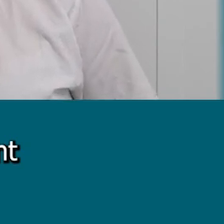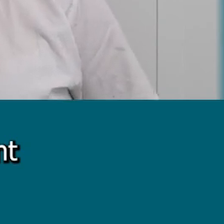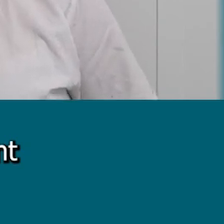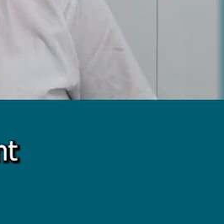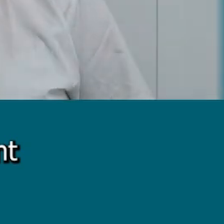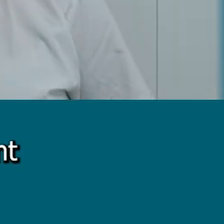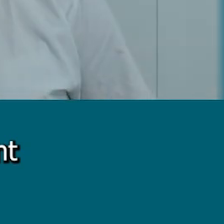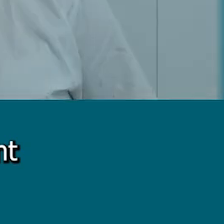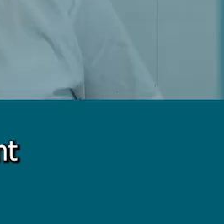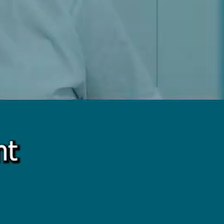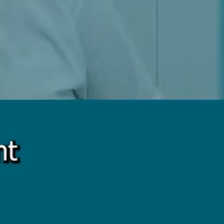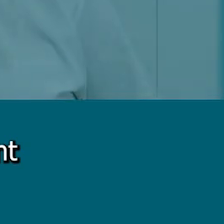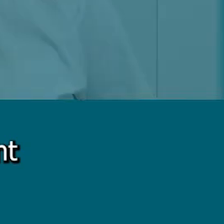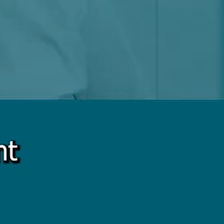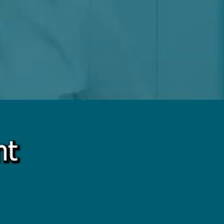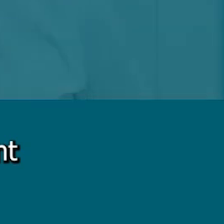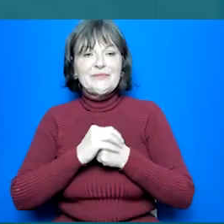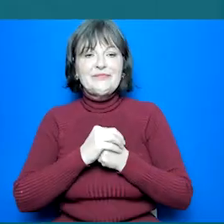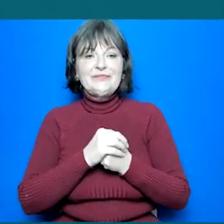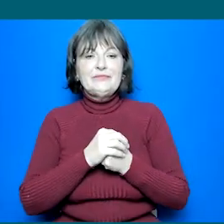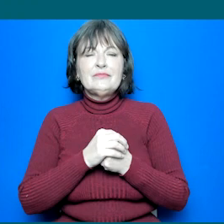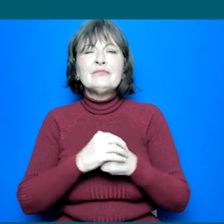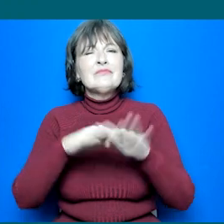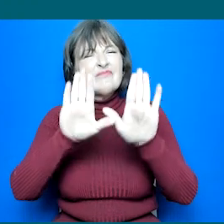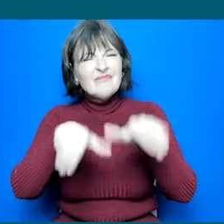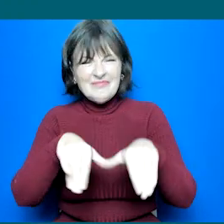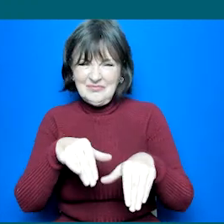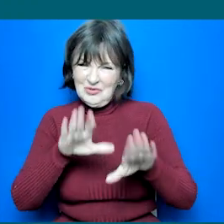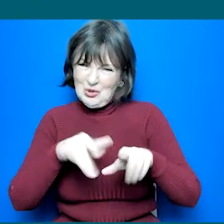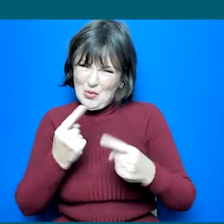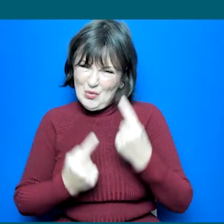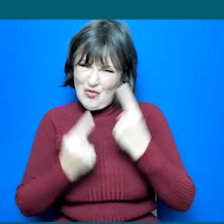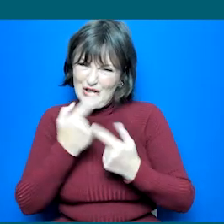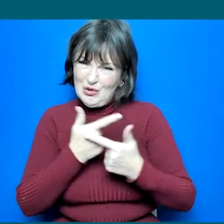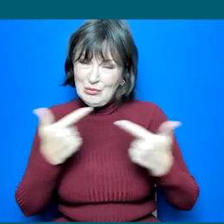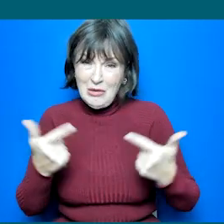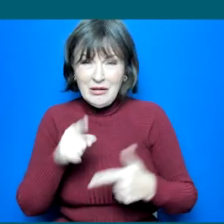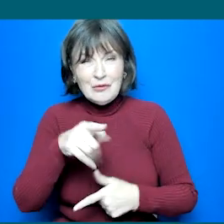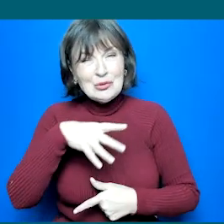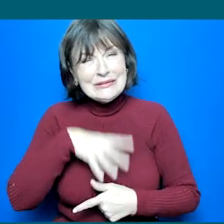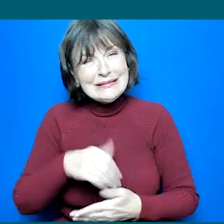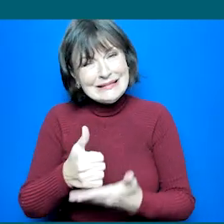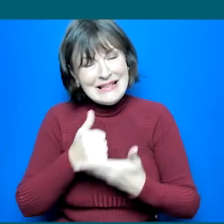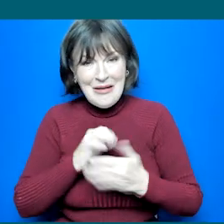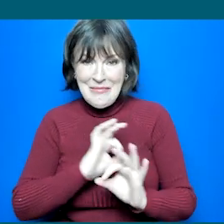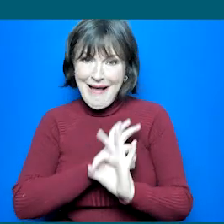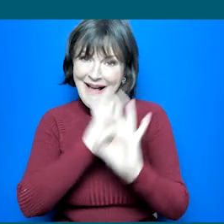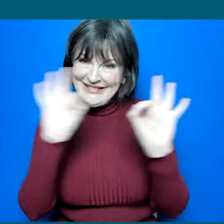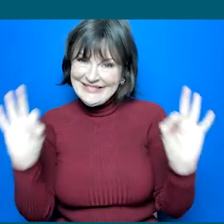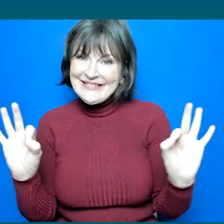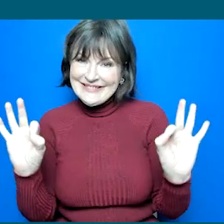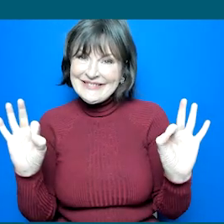enjoying the subject at the same time. Don't worry too much and if you need help ask for it.